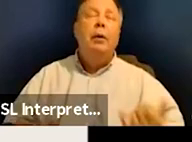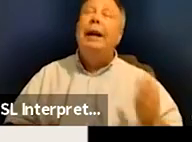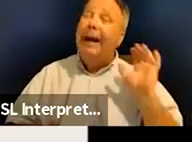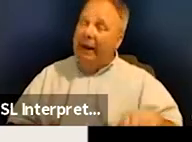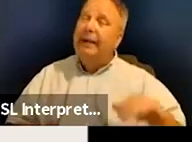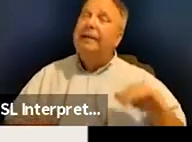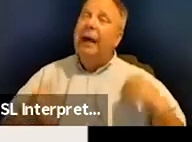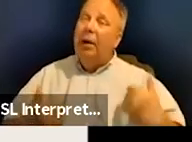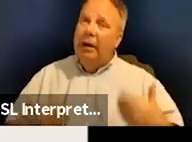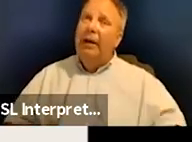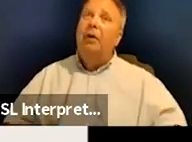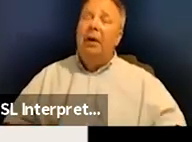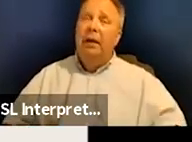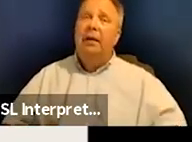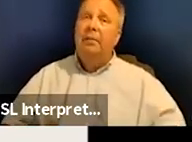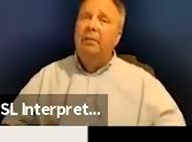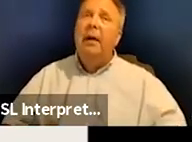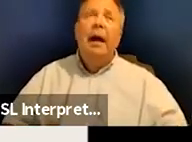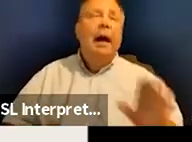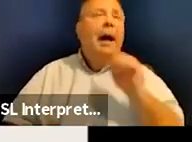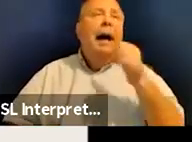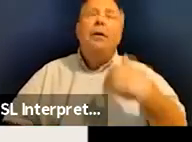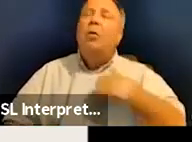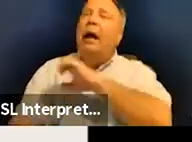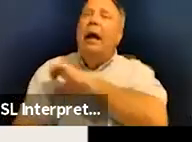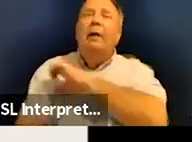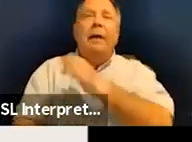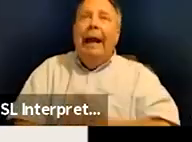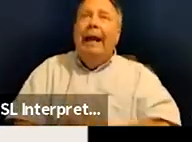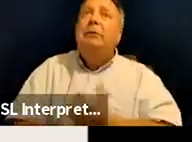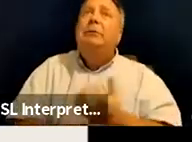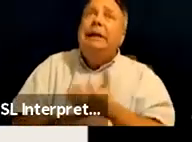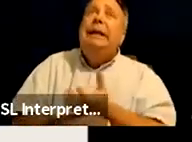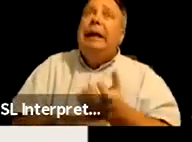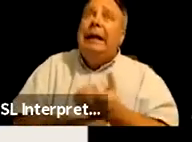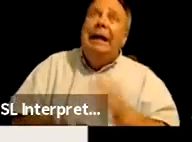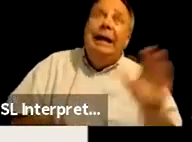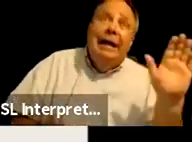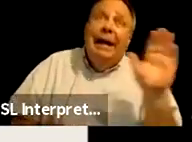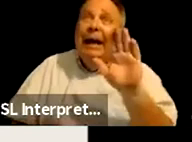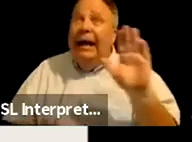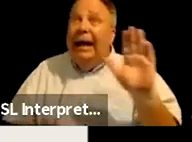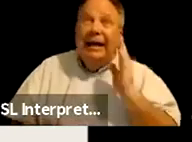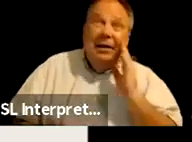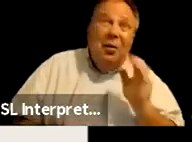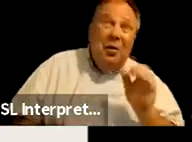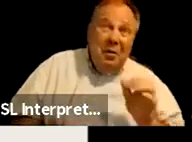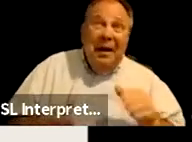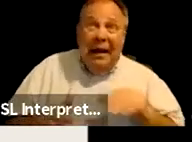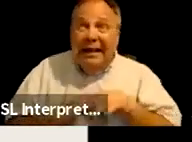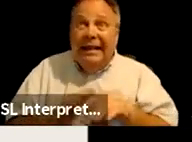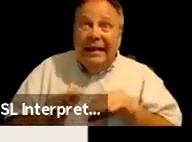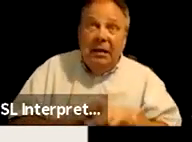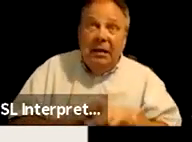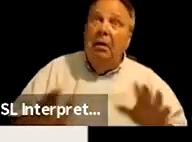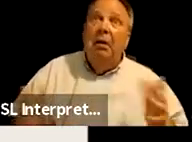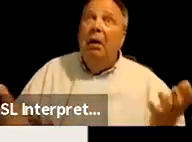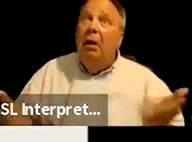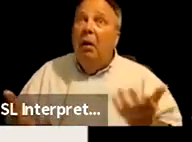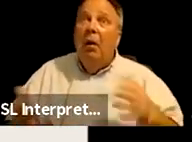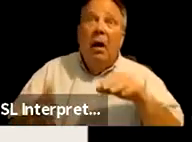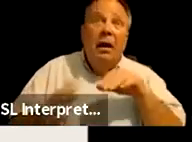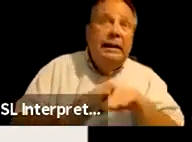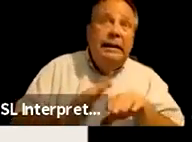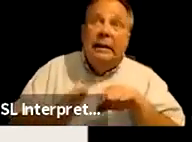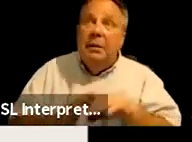tired I am. So I don't have the energy to ask people, hey, is this going to be accessible? What accessibility